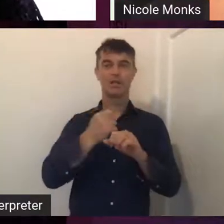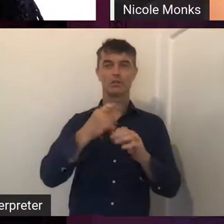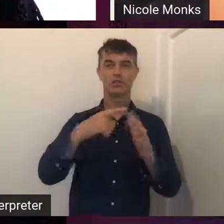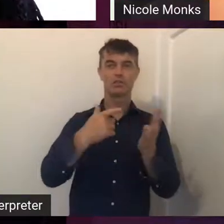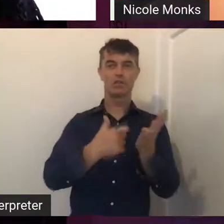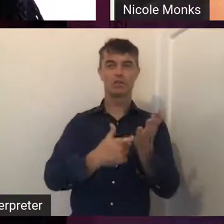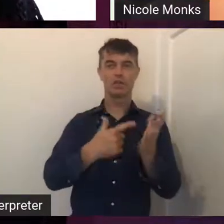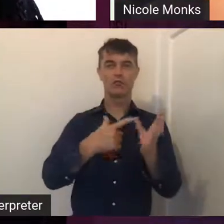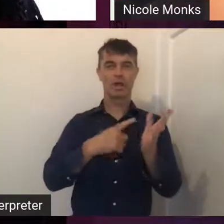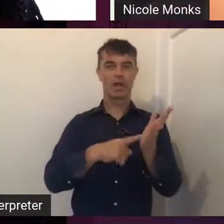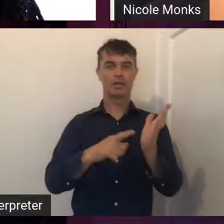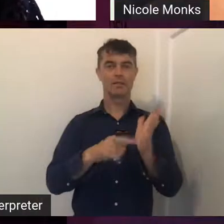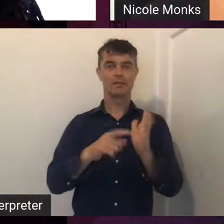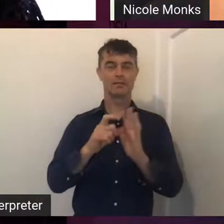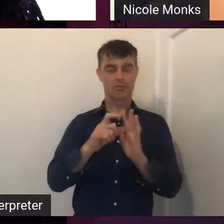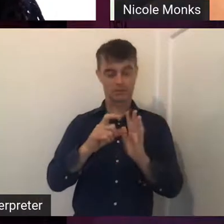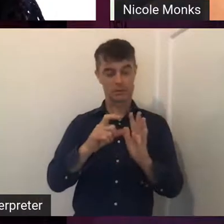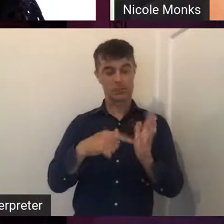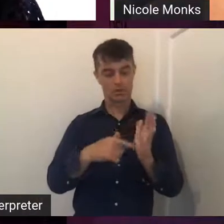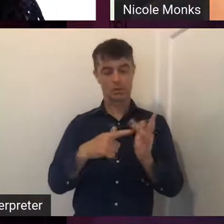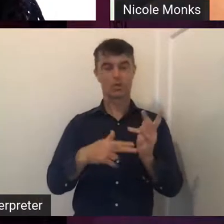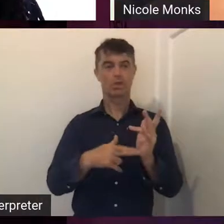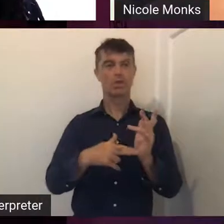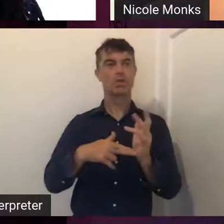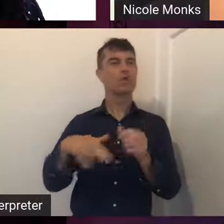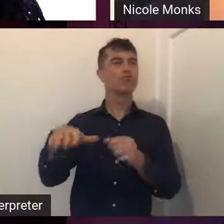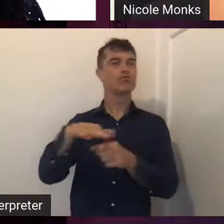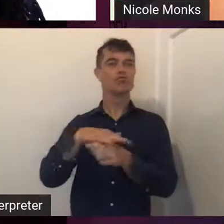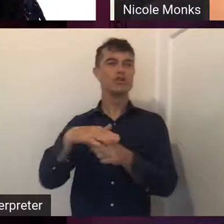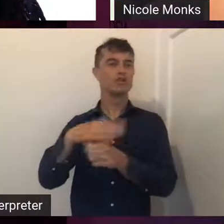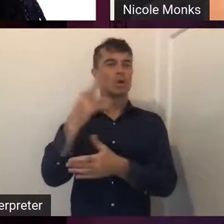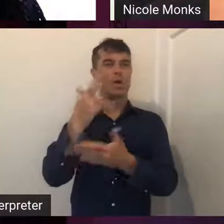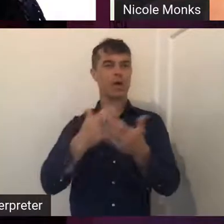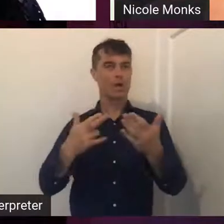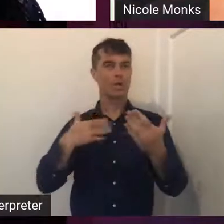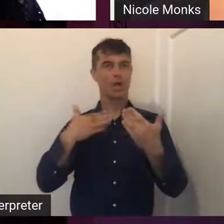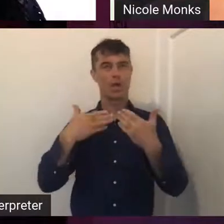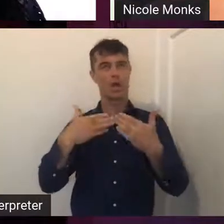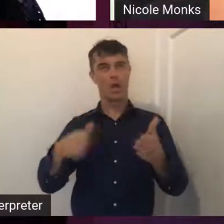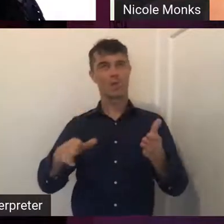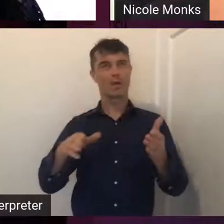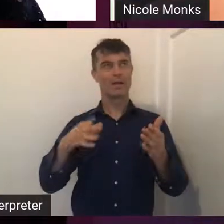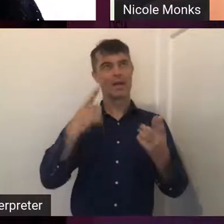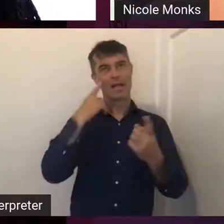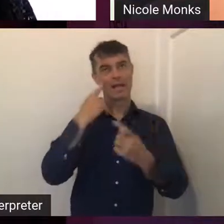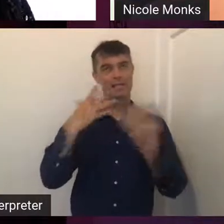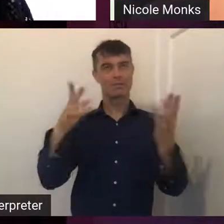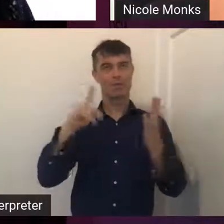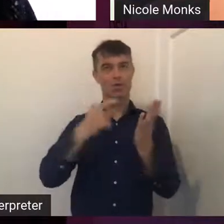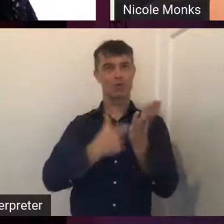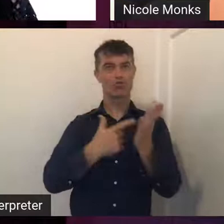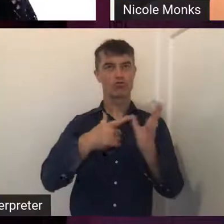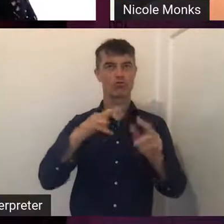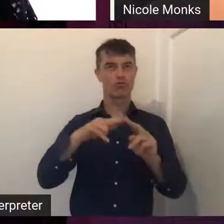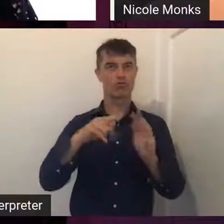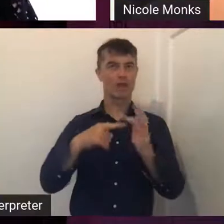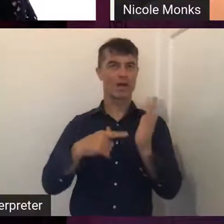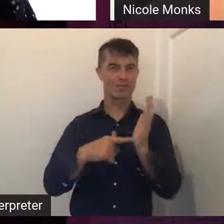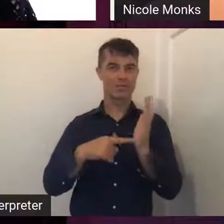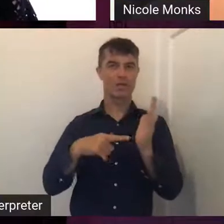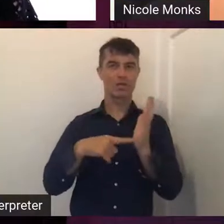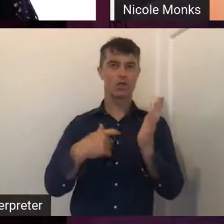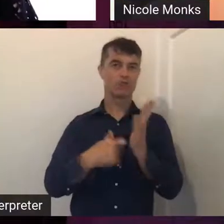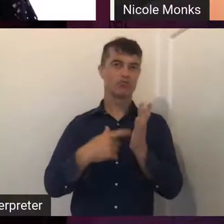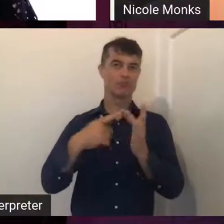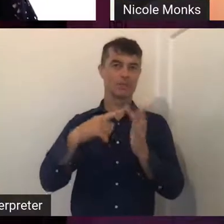just opened an exhibition as part of the Craft Triennial over here. So anyone in Geraldton who's out there or in